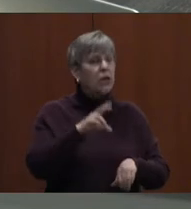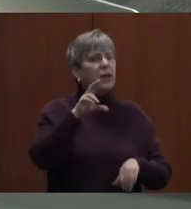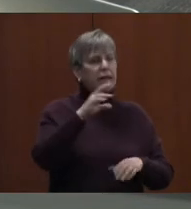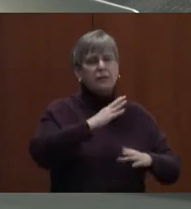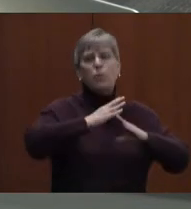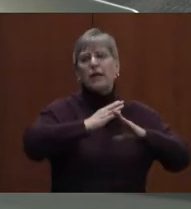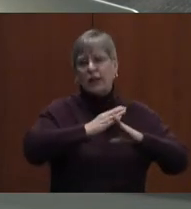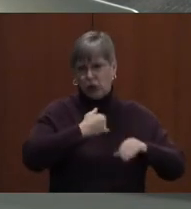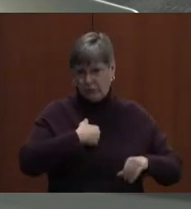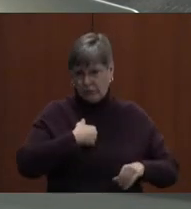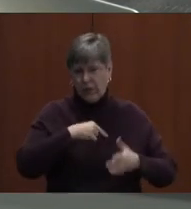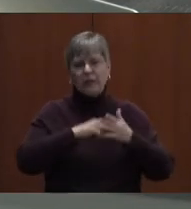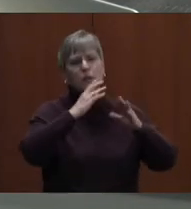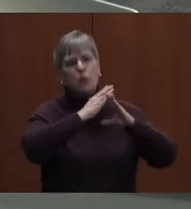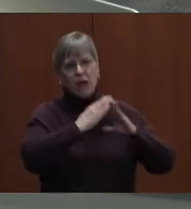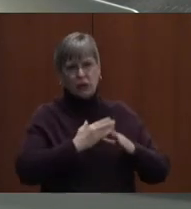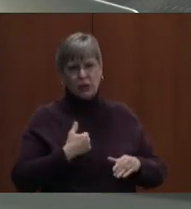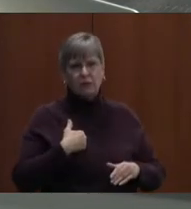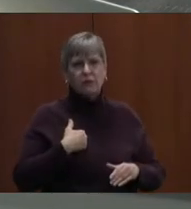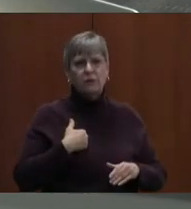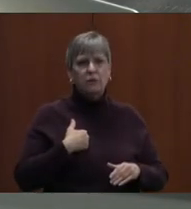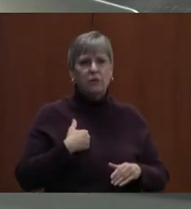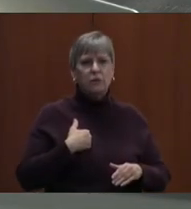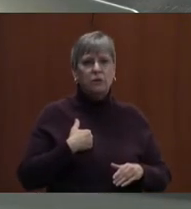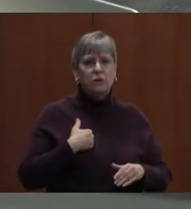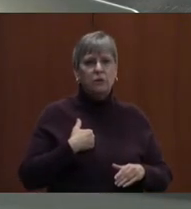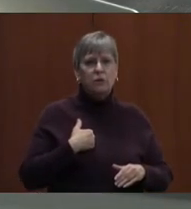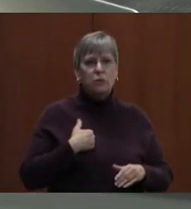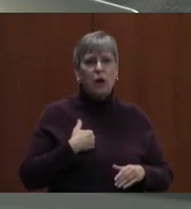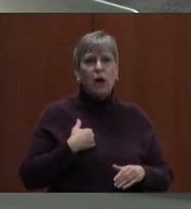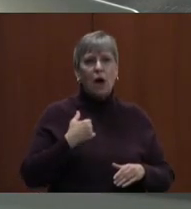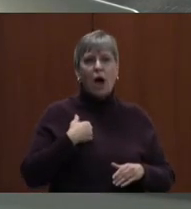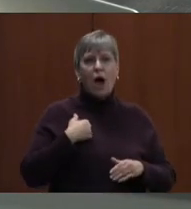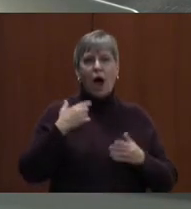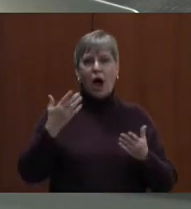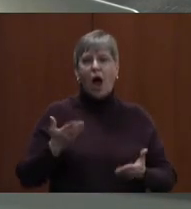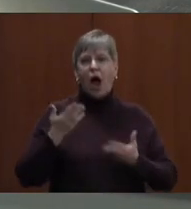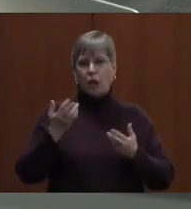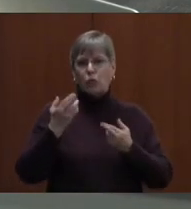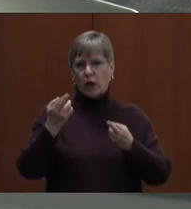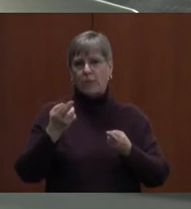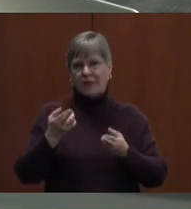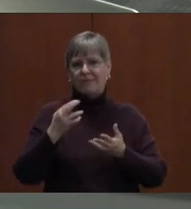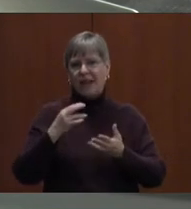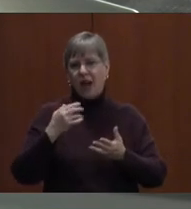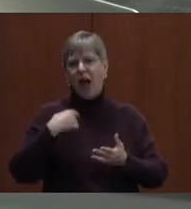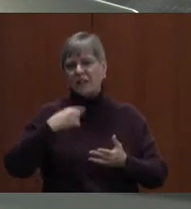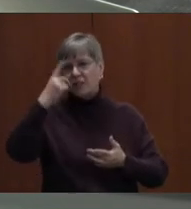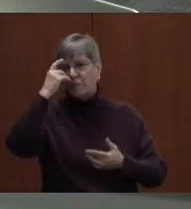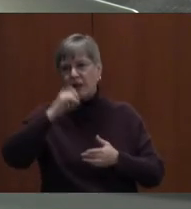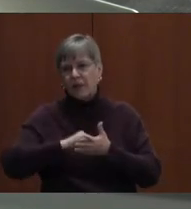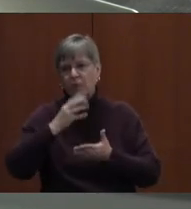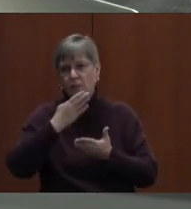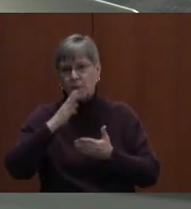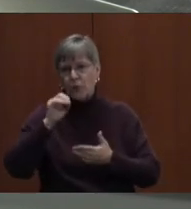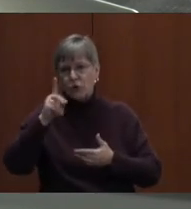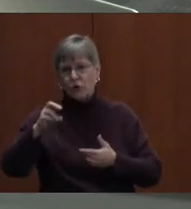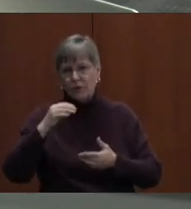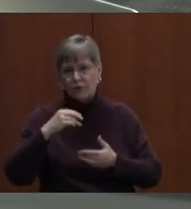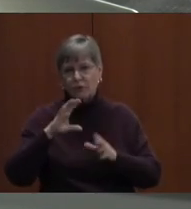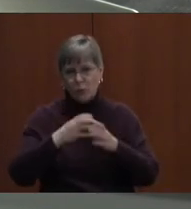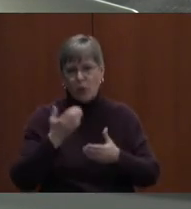You don't see them not having the funds. I highly expect the booster clubs will have the funds. Just curious. I